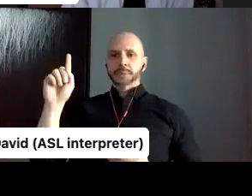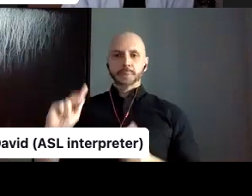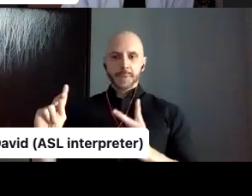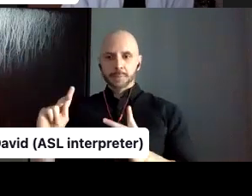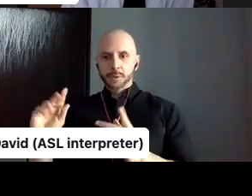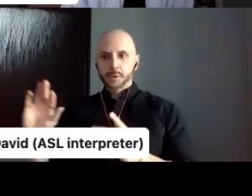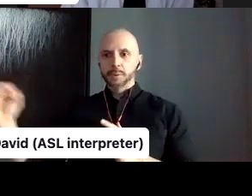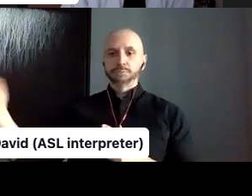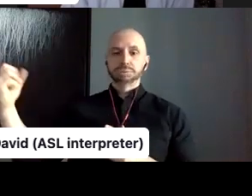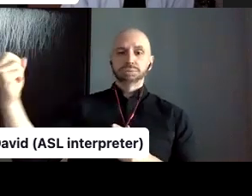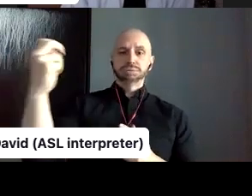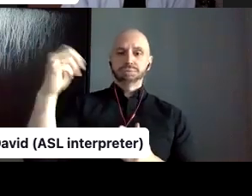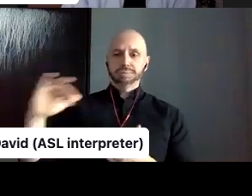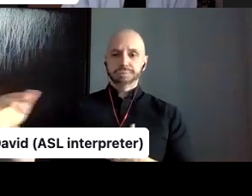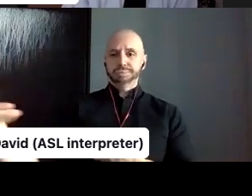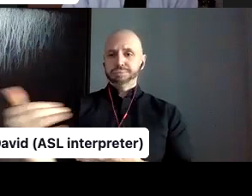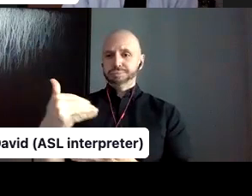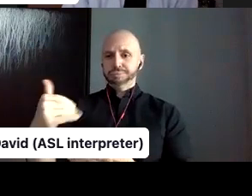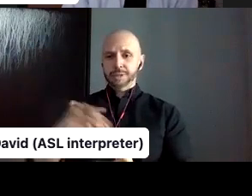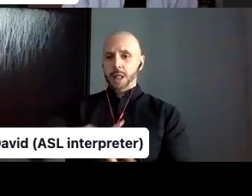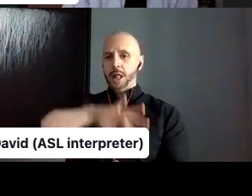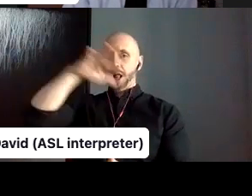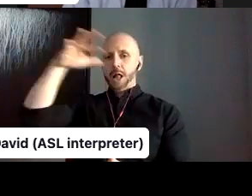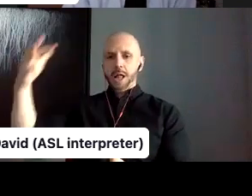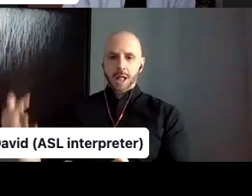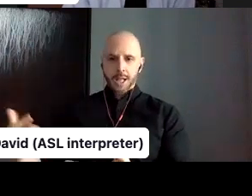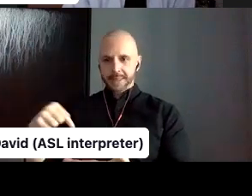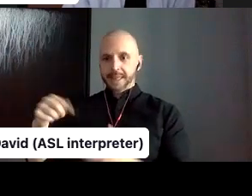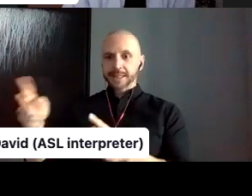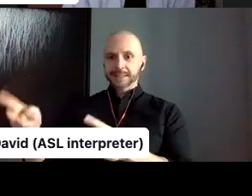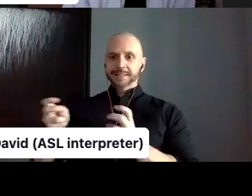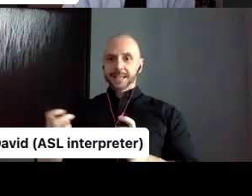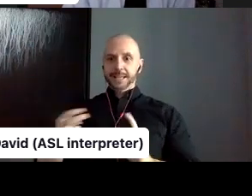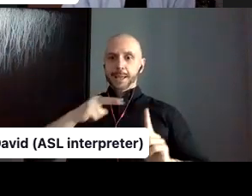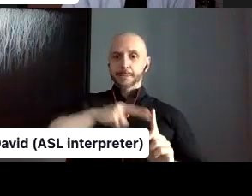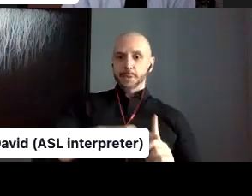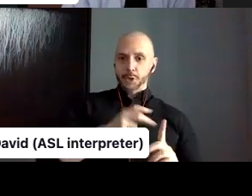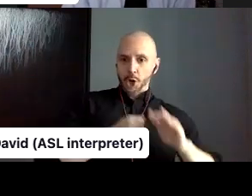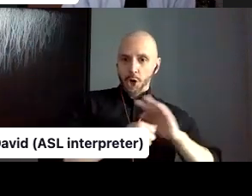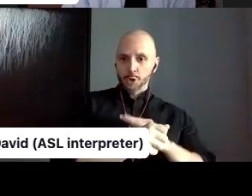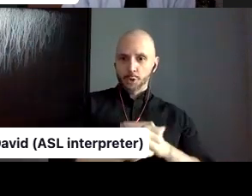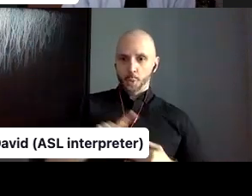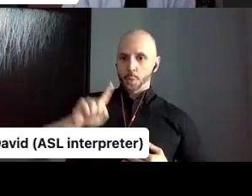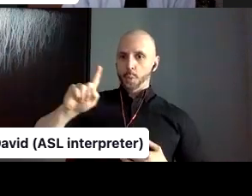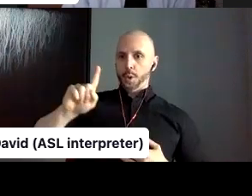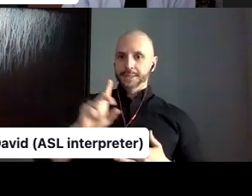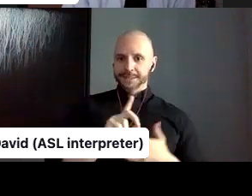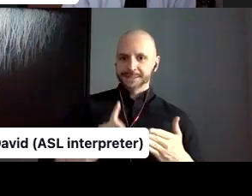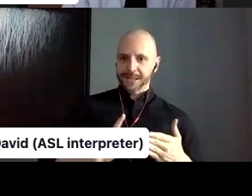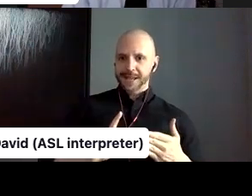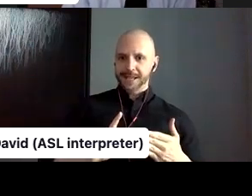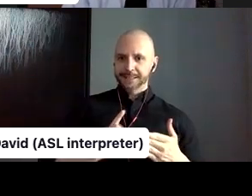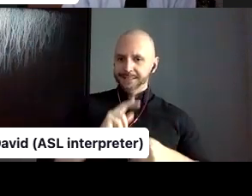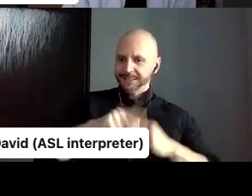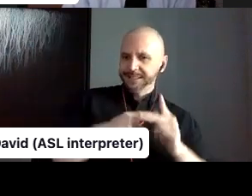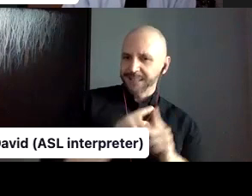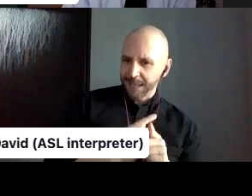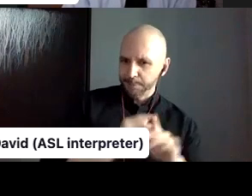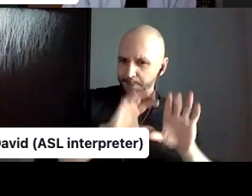one kind of like over overarching design. Um, um, so no, yeah, it started a bit like a blank,